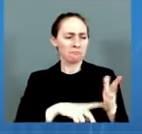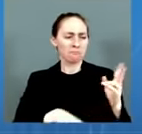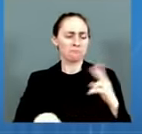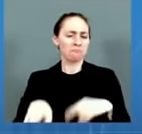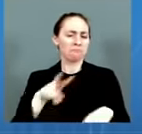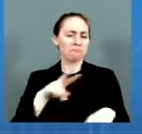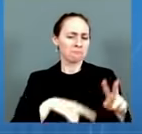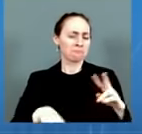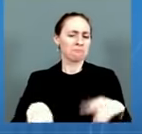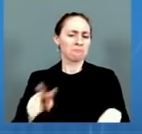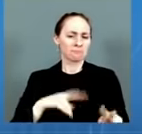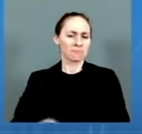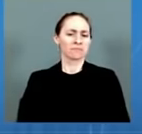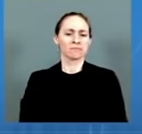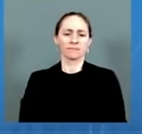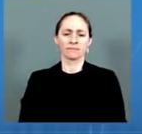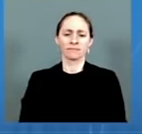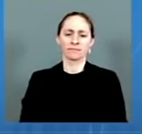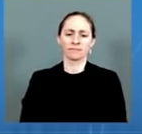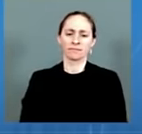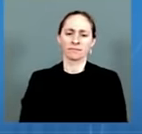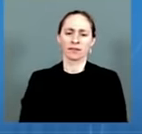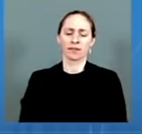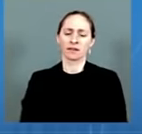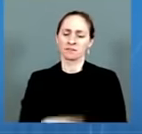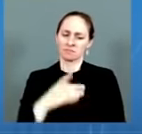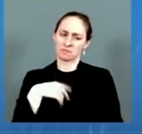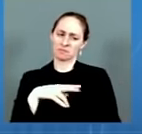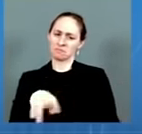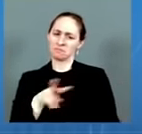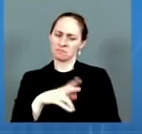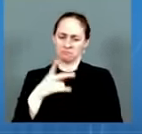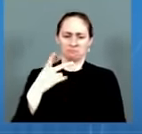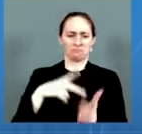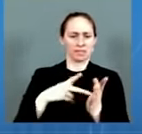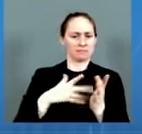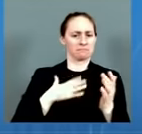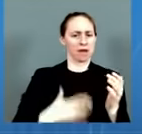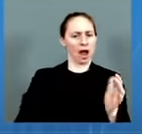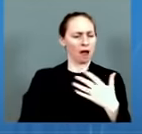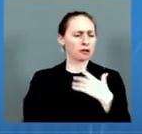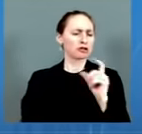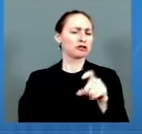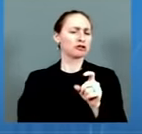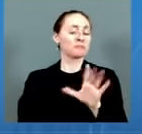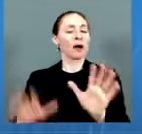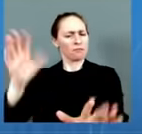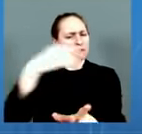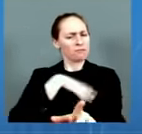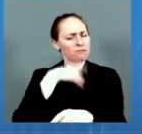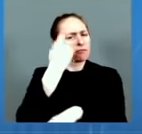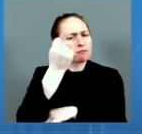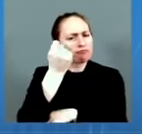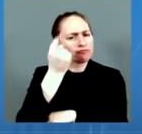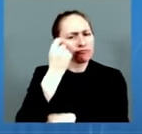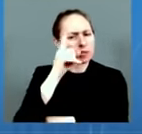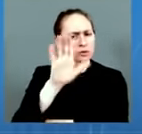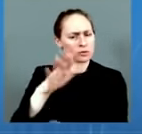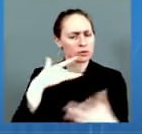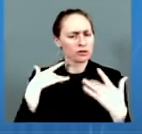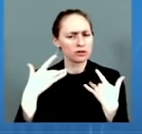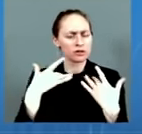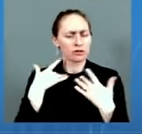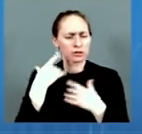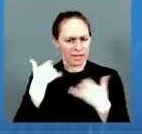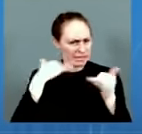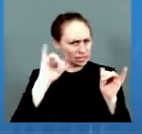response. Having said that, we continually look at the durability of response and the level of response in the people